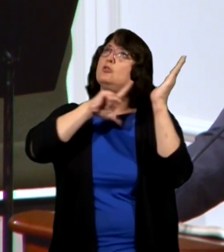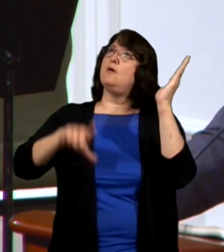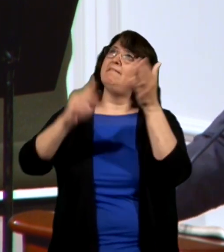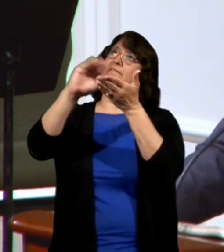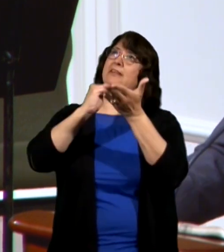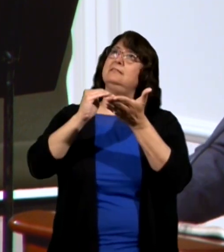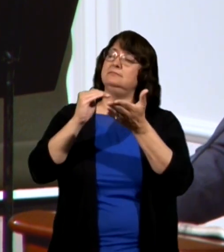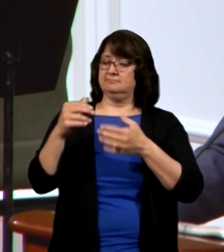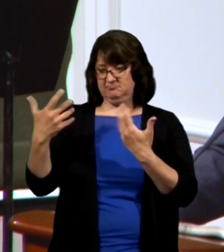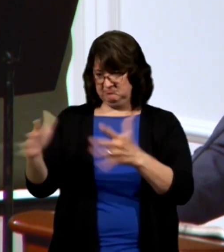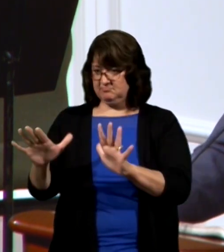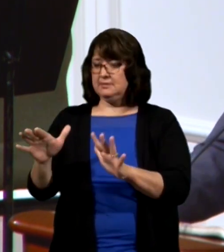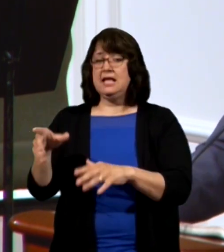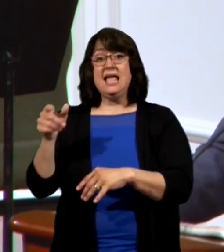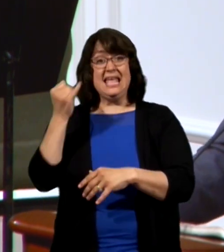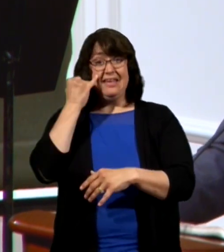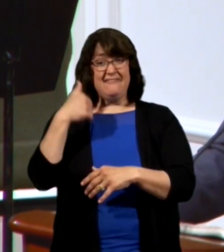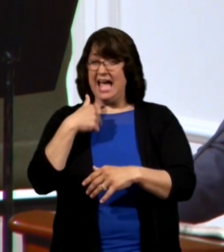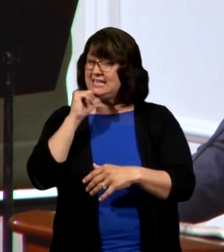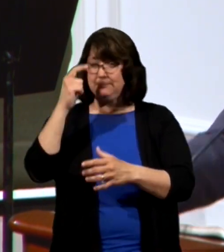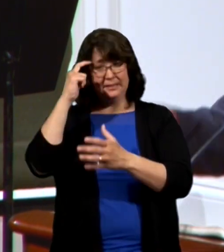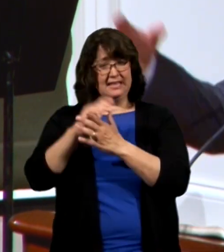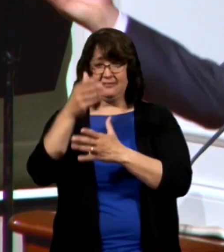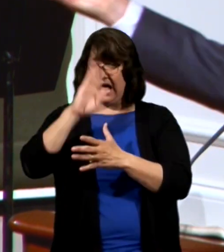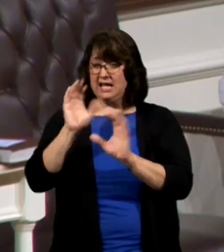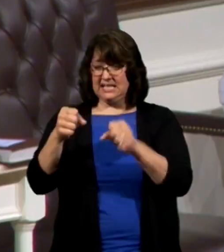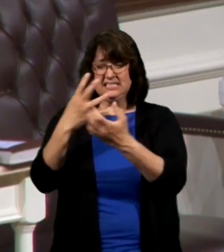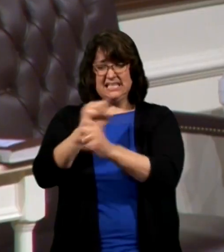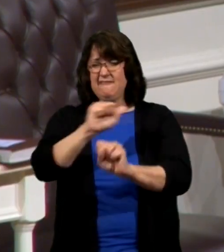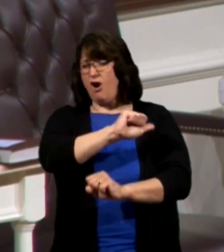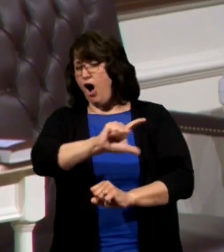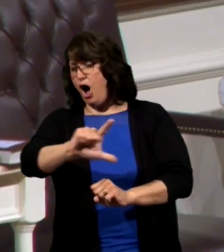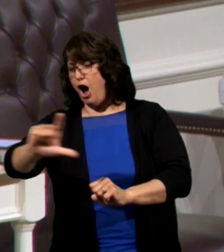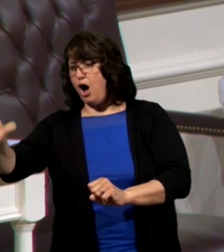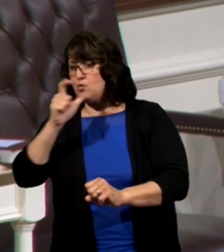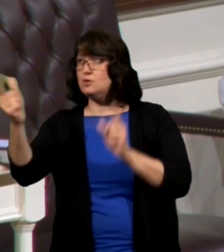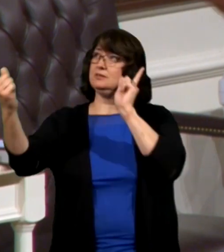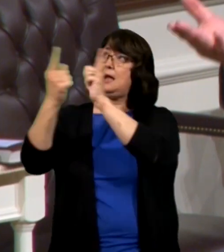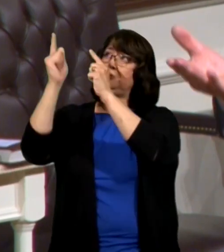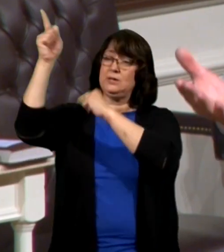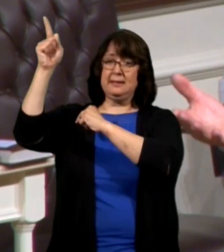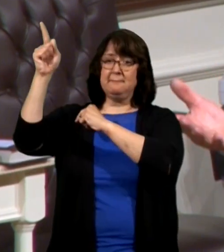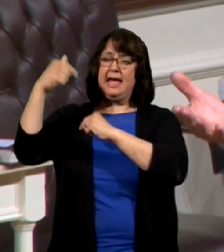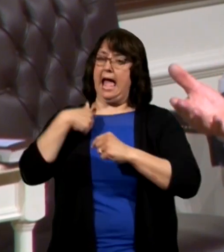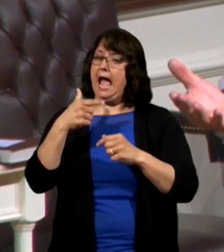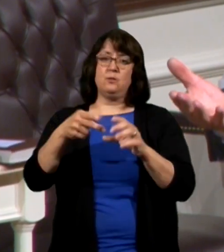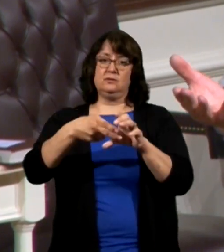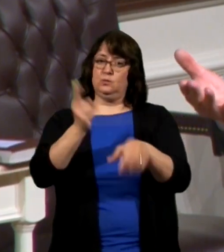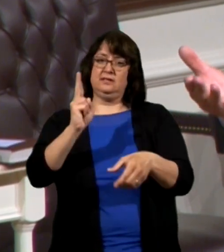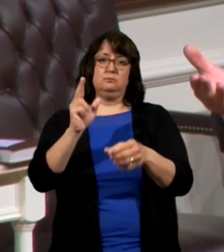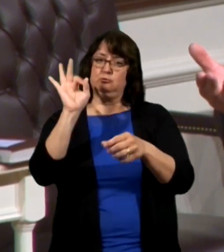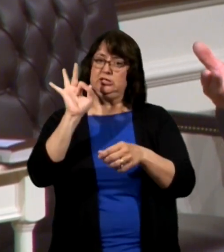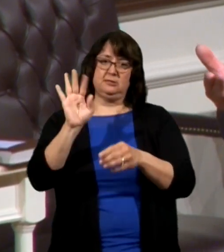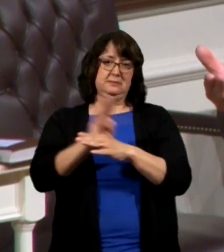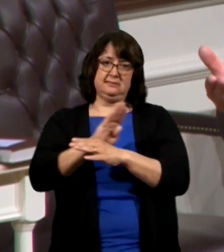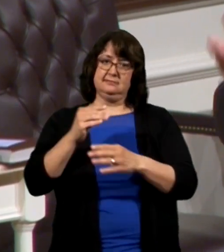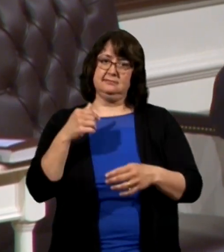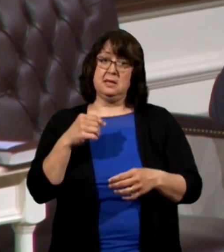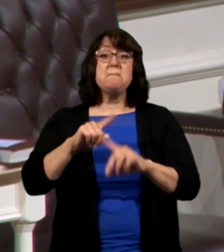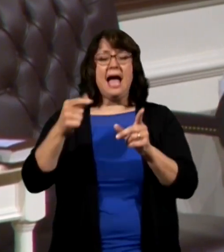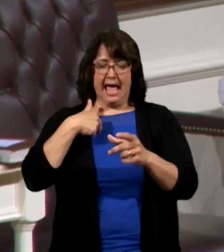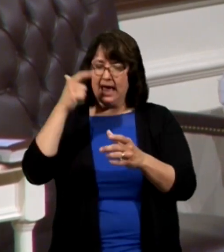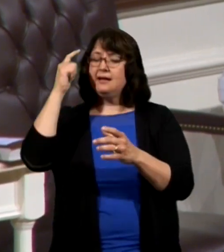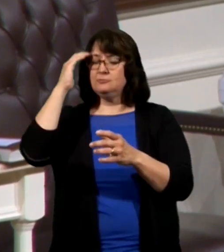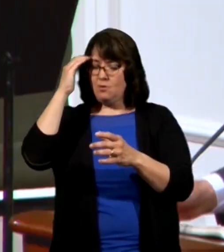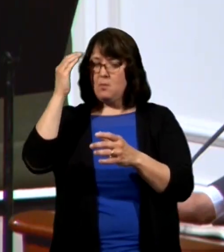if I didn't believe God could save to the uttermost all who come unto God by him I'd get out of the preaching business a